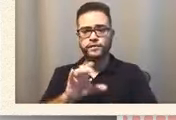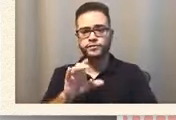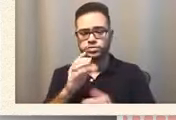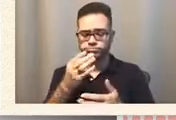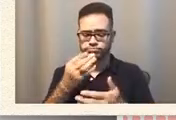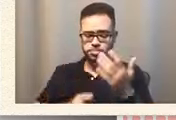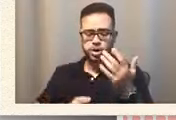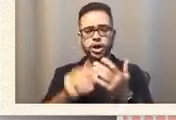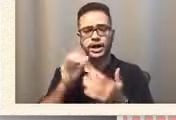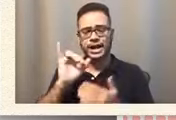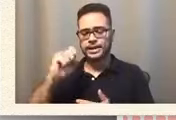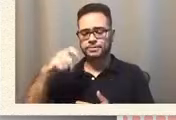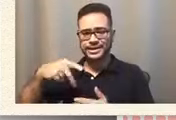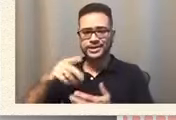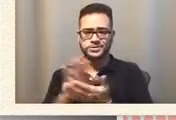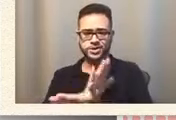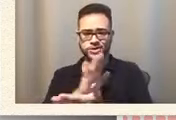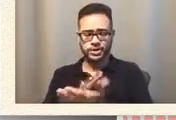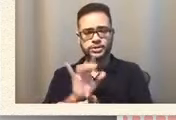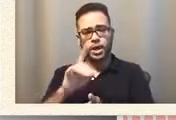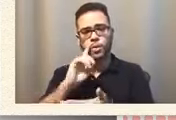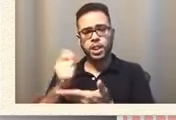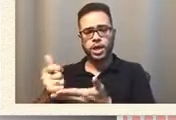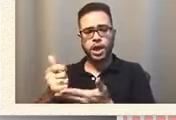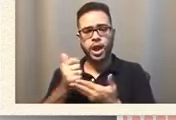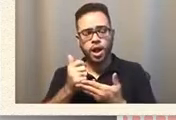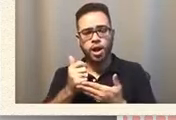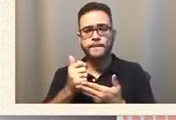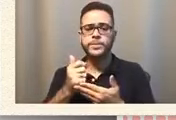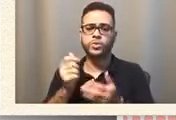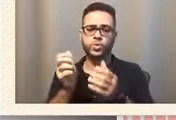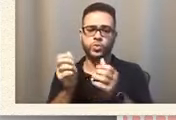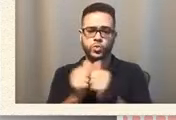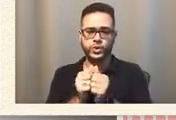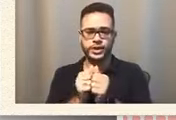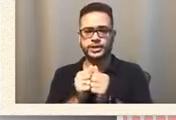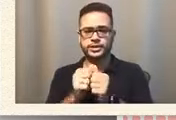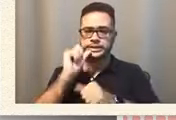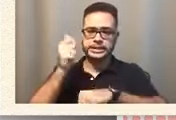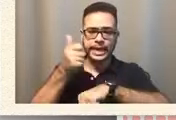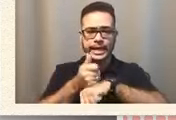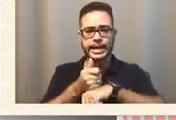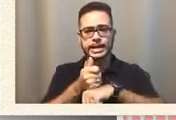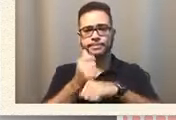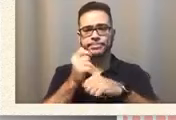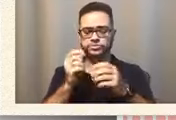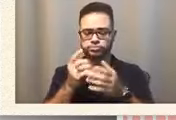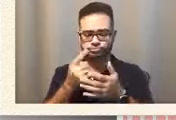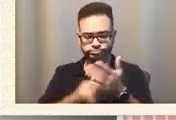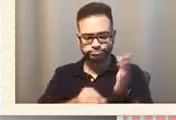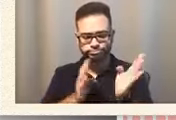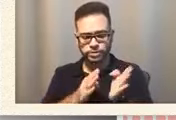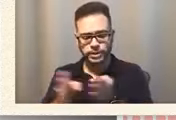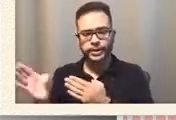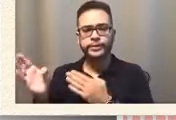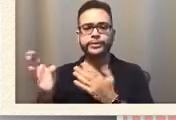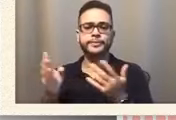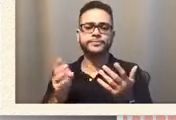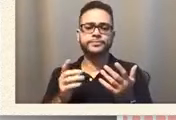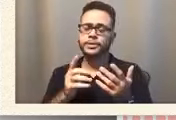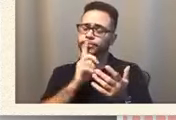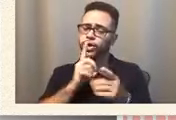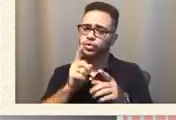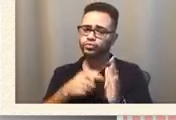that is going to help with charting the course as to what it is, but it takes time. It takes really knowing your